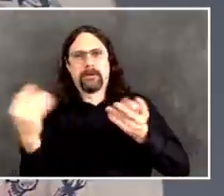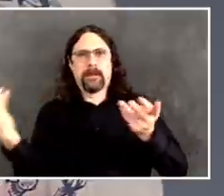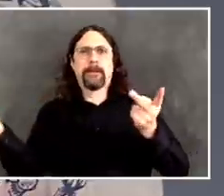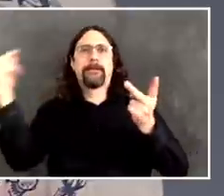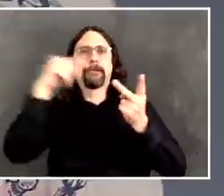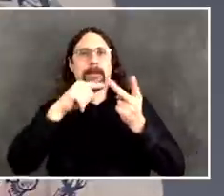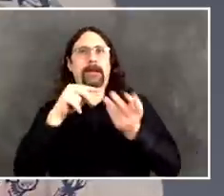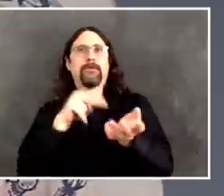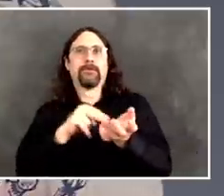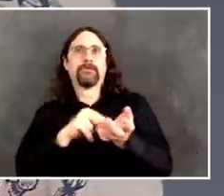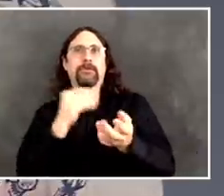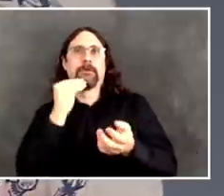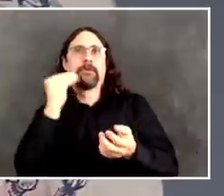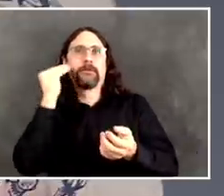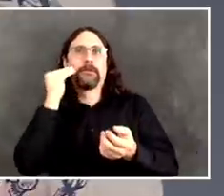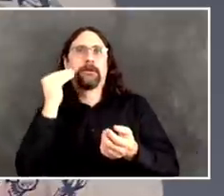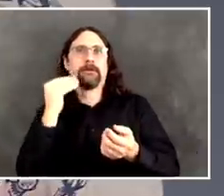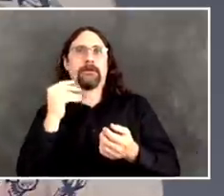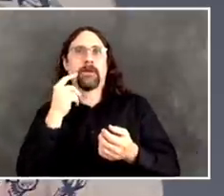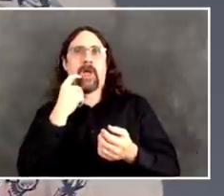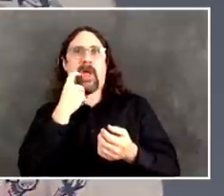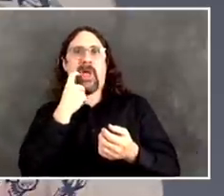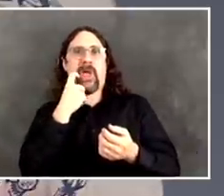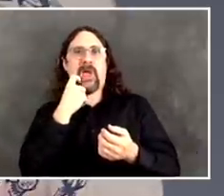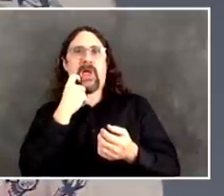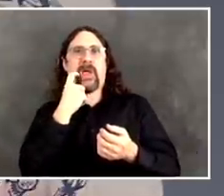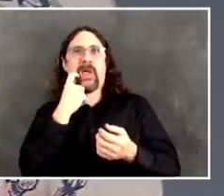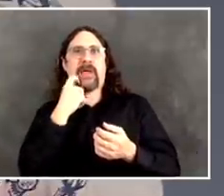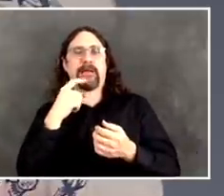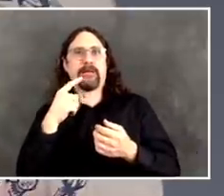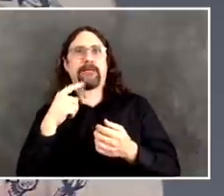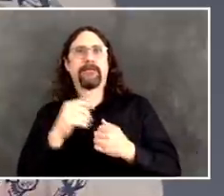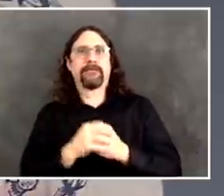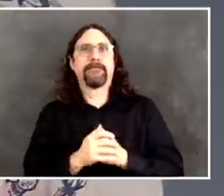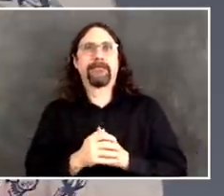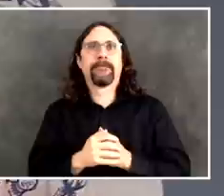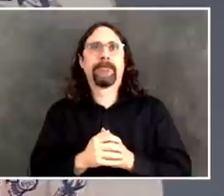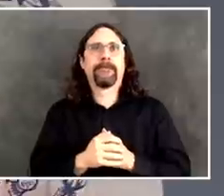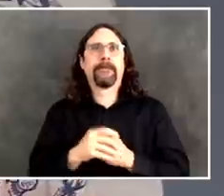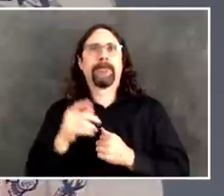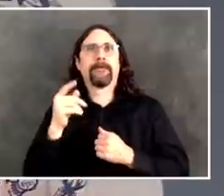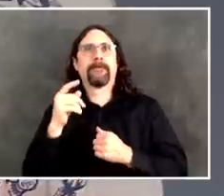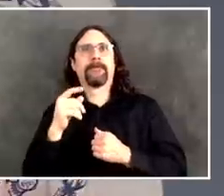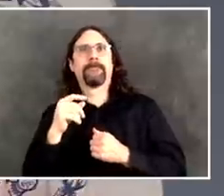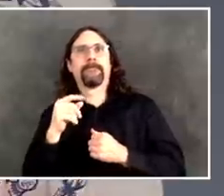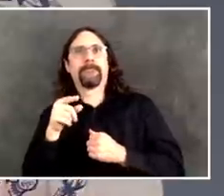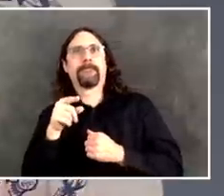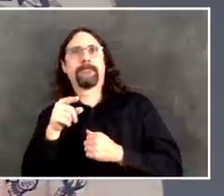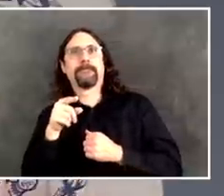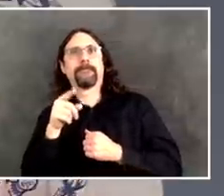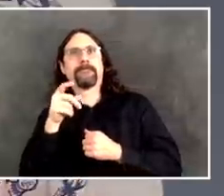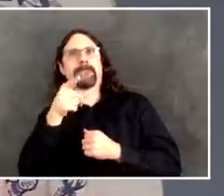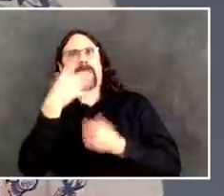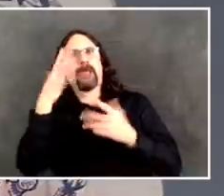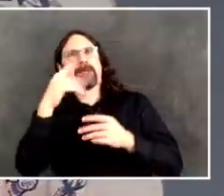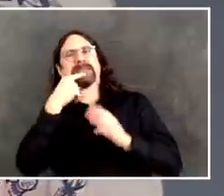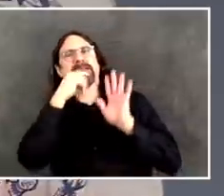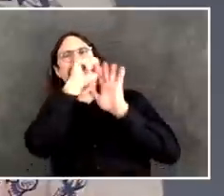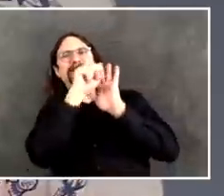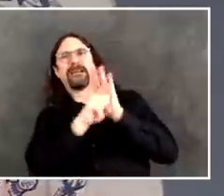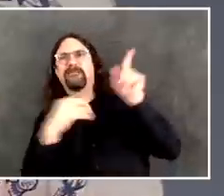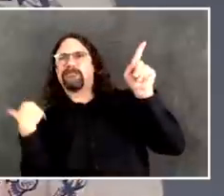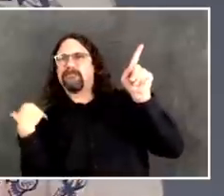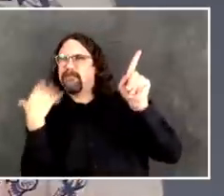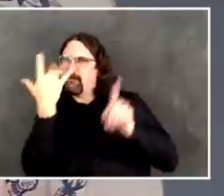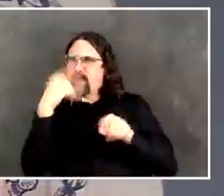goes back to the previous question. We're going to do whatever it takes to protect senior citizens. And the nursing homes are struggling.